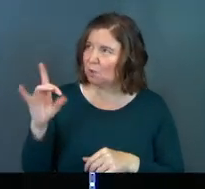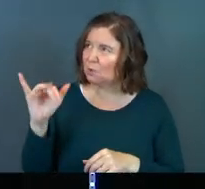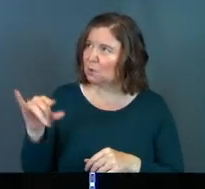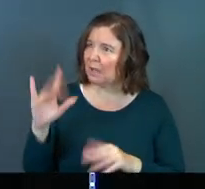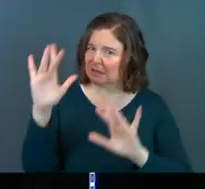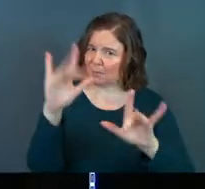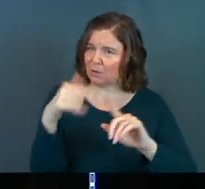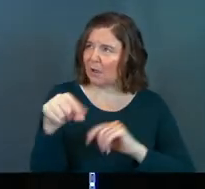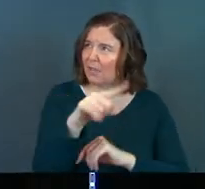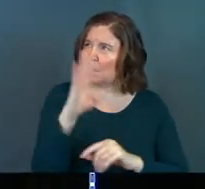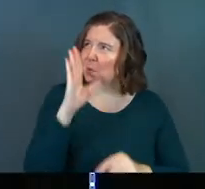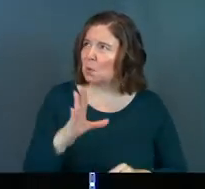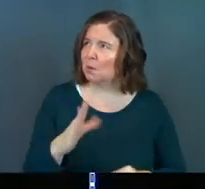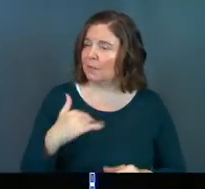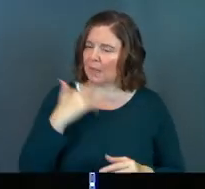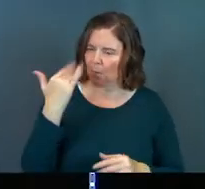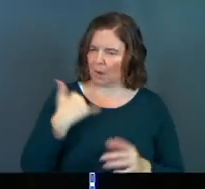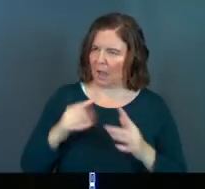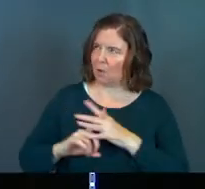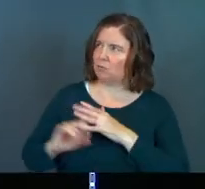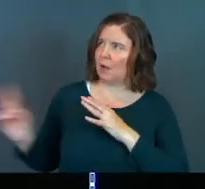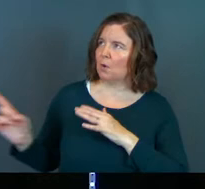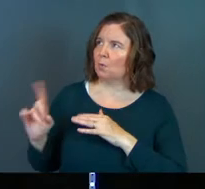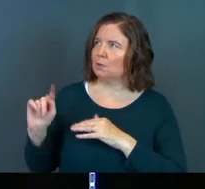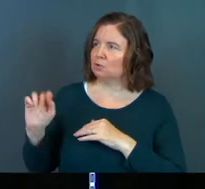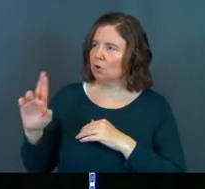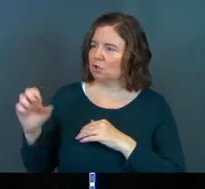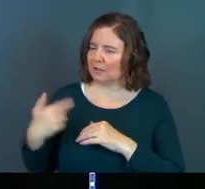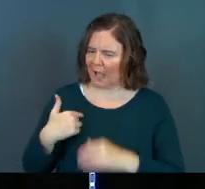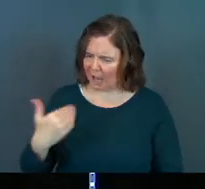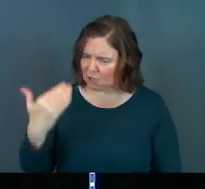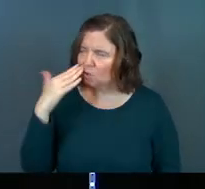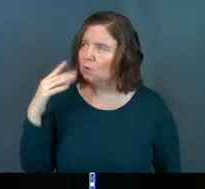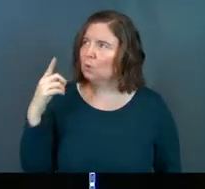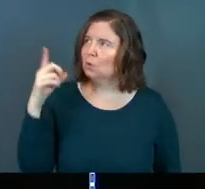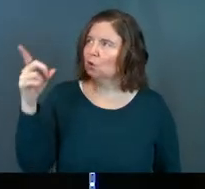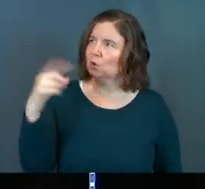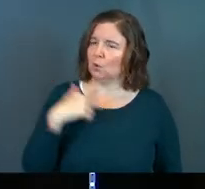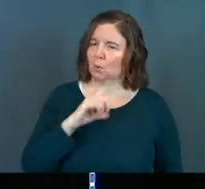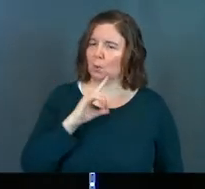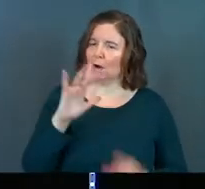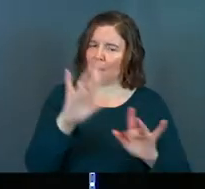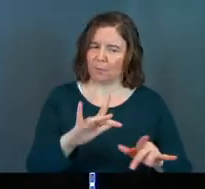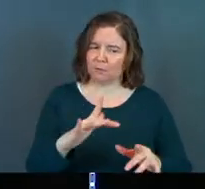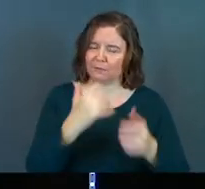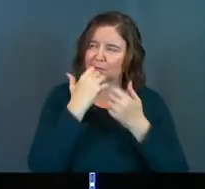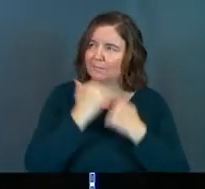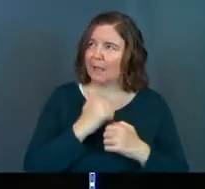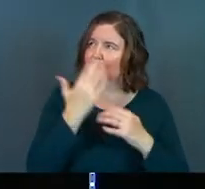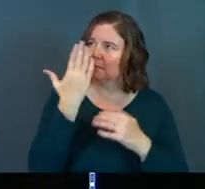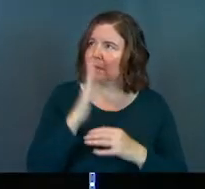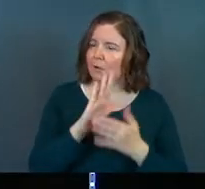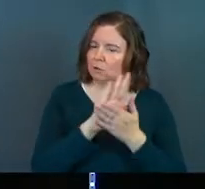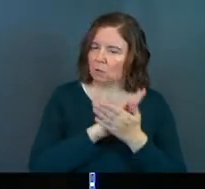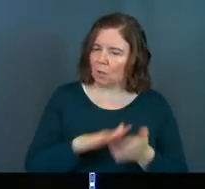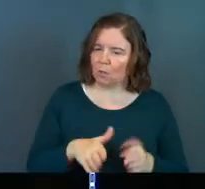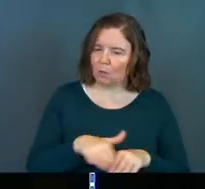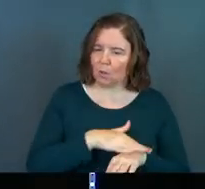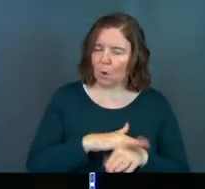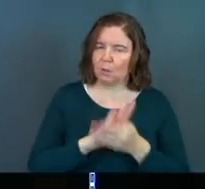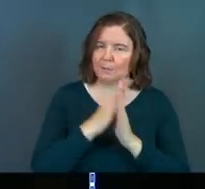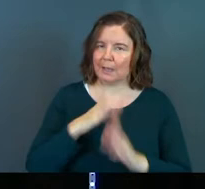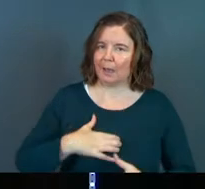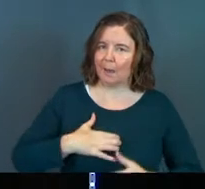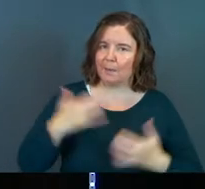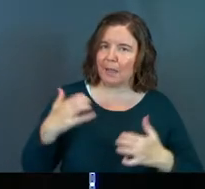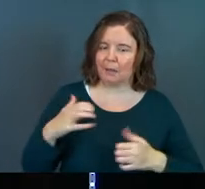you would do this, Lord? That is why I ran away to Tarshish. I knew that you are a merciful and compassionate God, slow to get